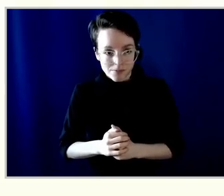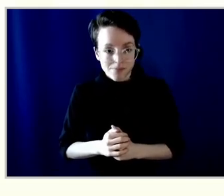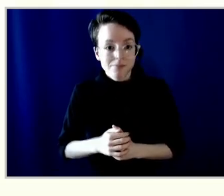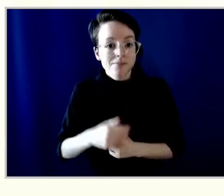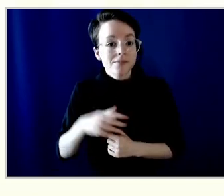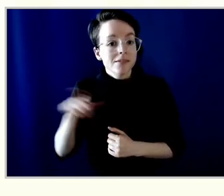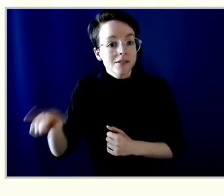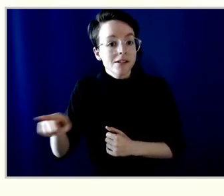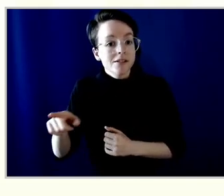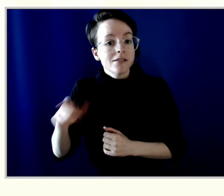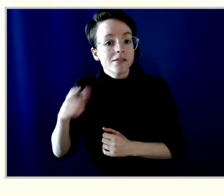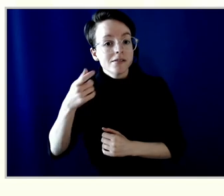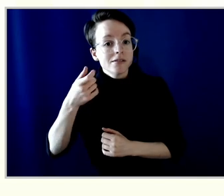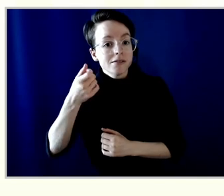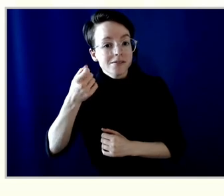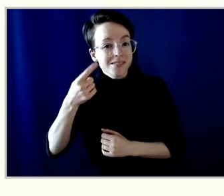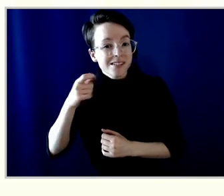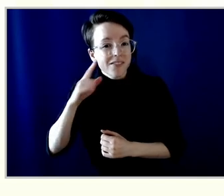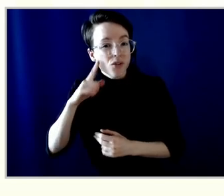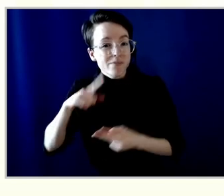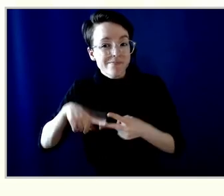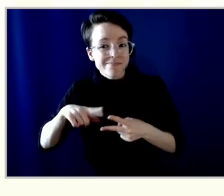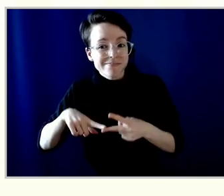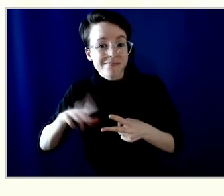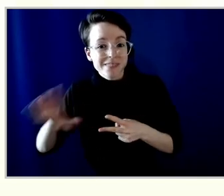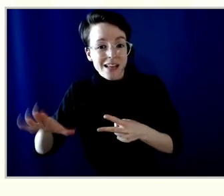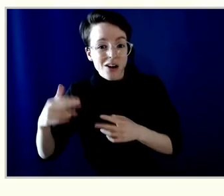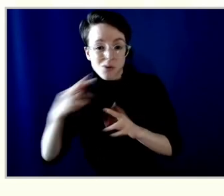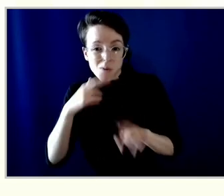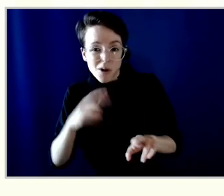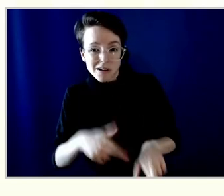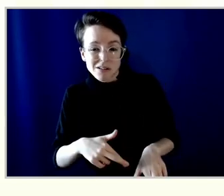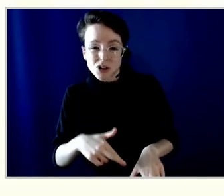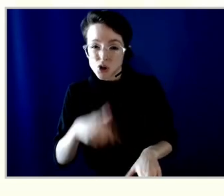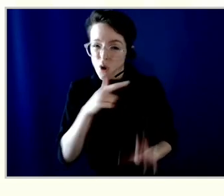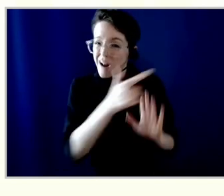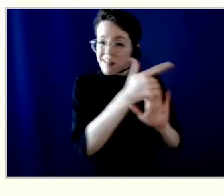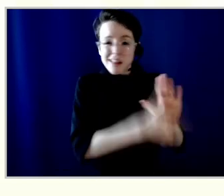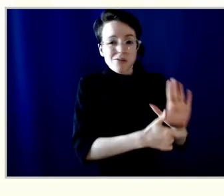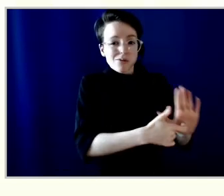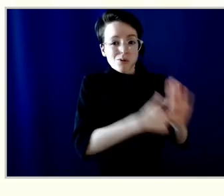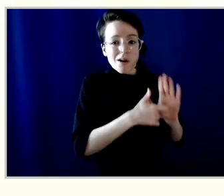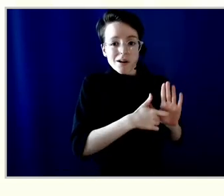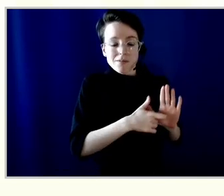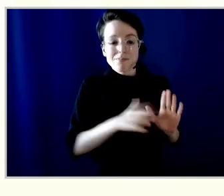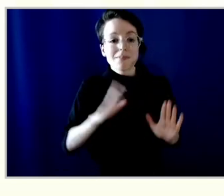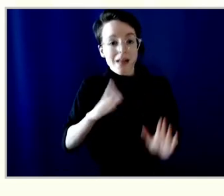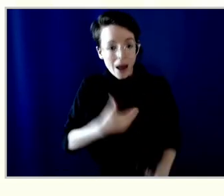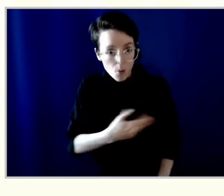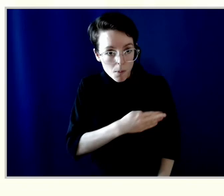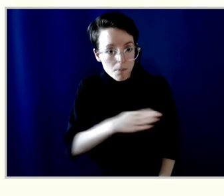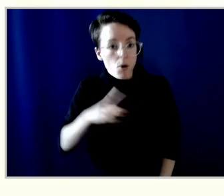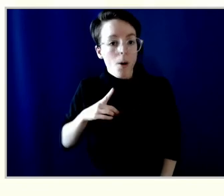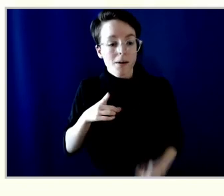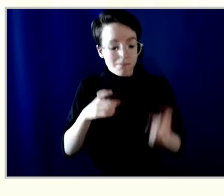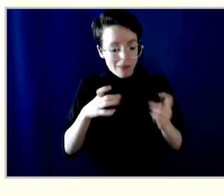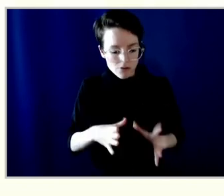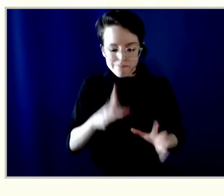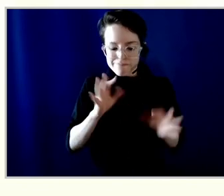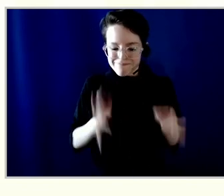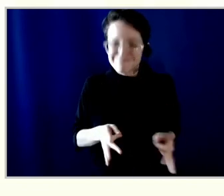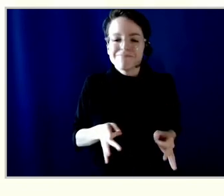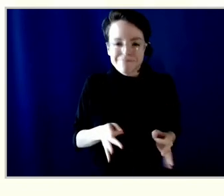or regulatory requirement, but one that management and the board have voluntarily sought to obtain as leading best